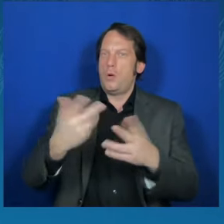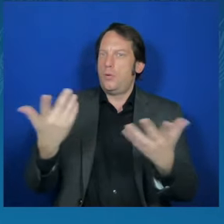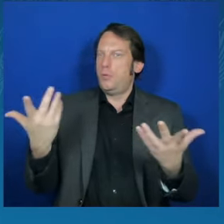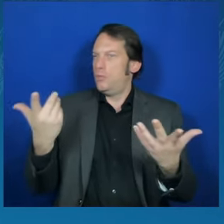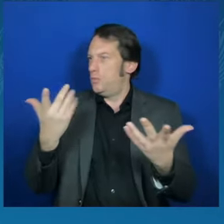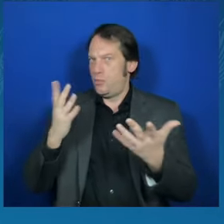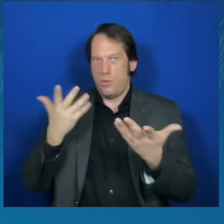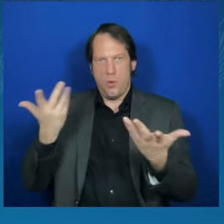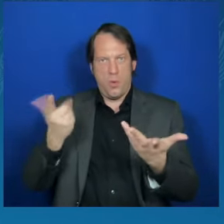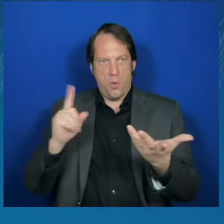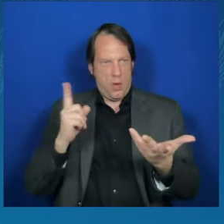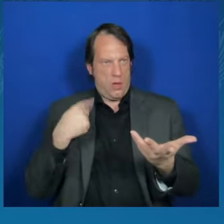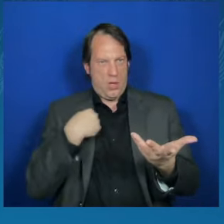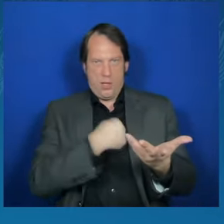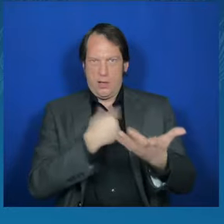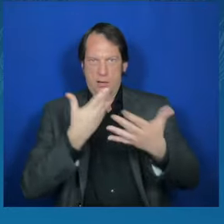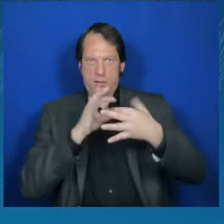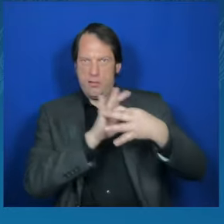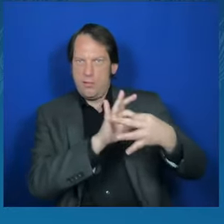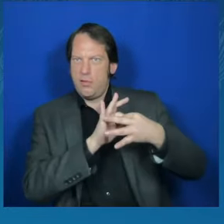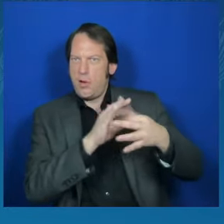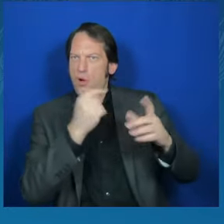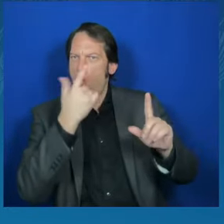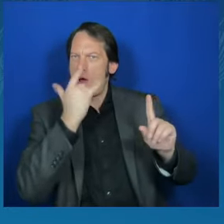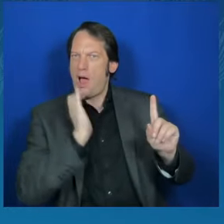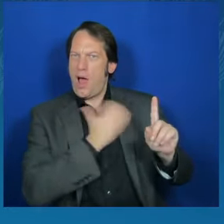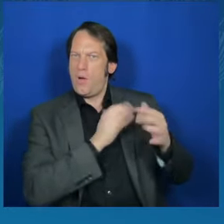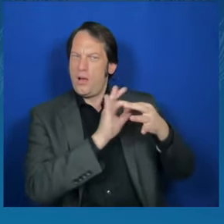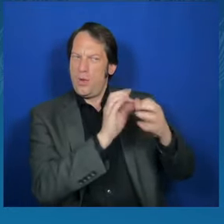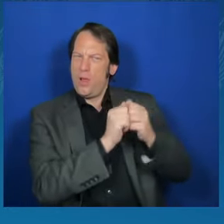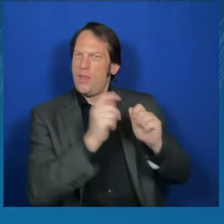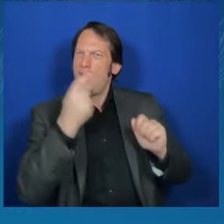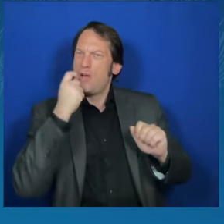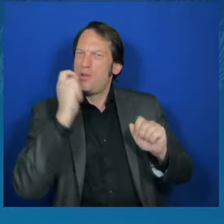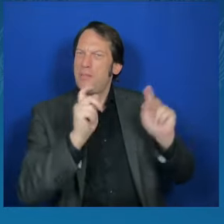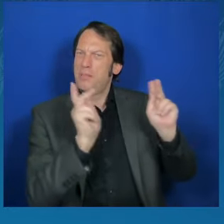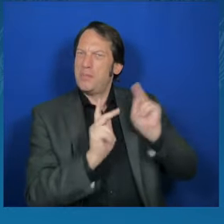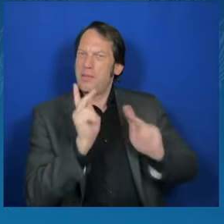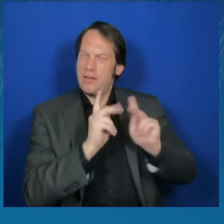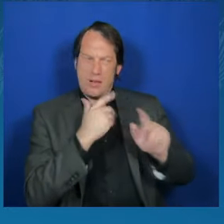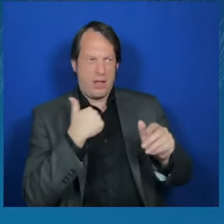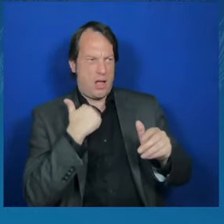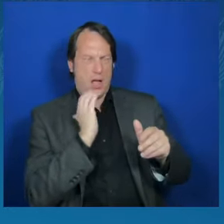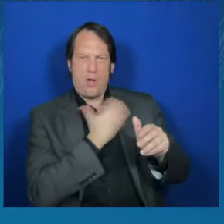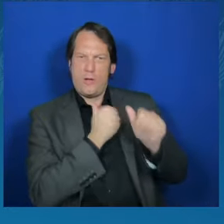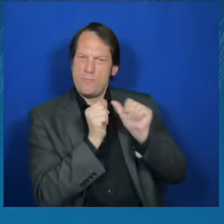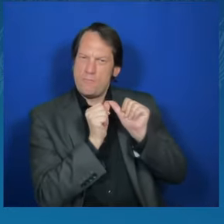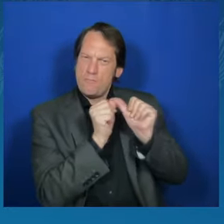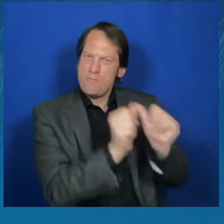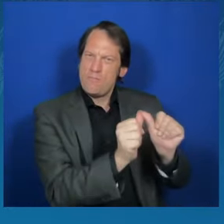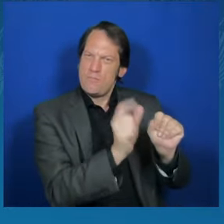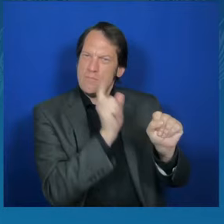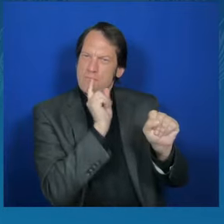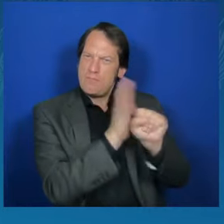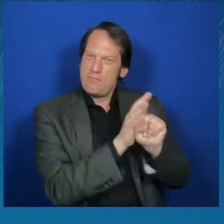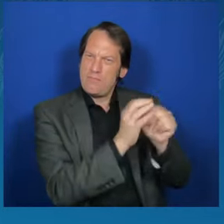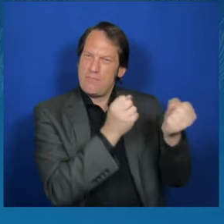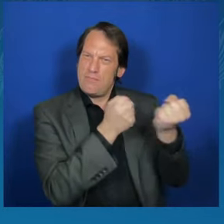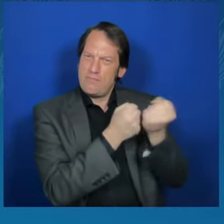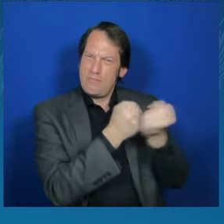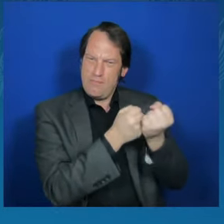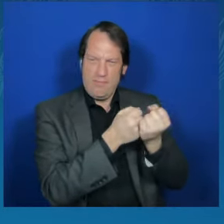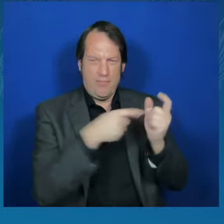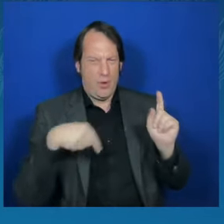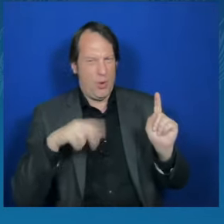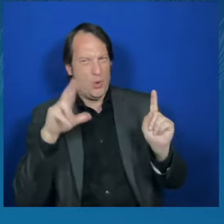people and our unyielding commitment on behalf of the United States to the Ukrainian people and to their sovereignty, to their